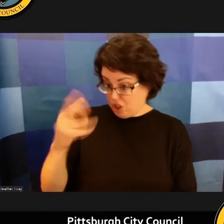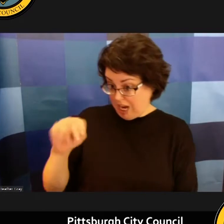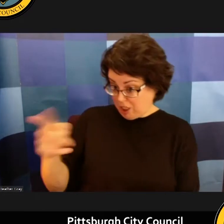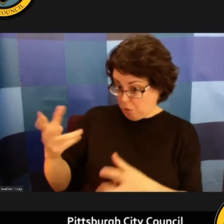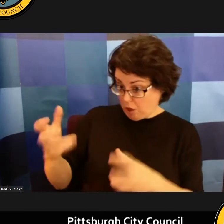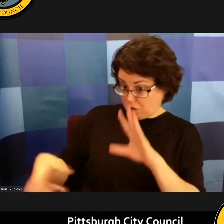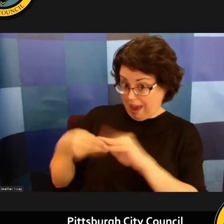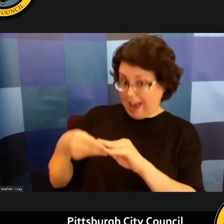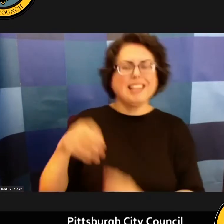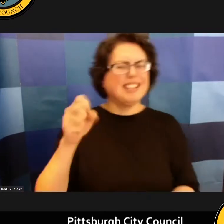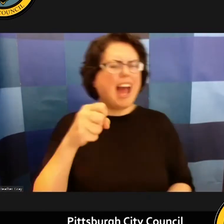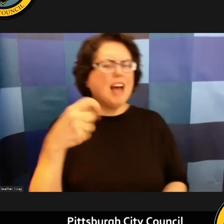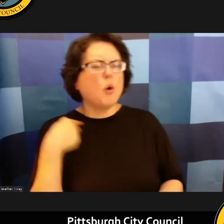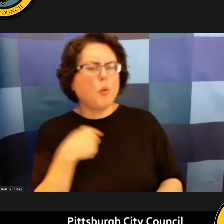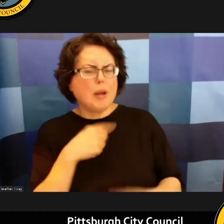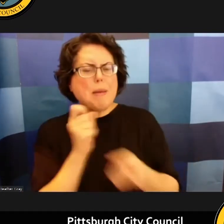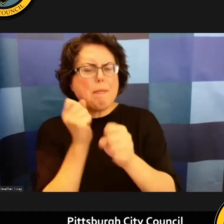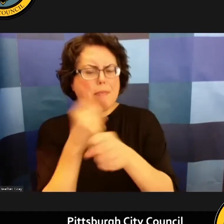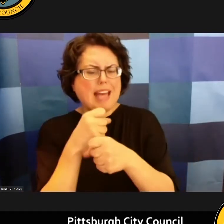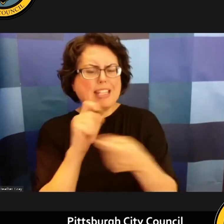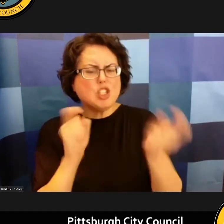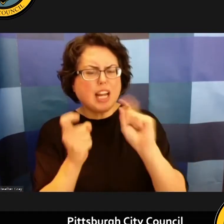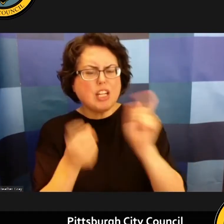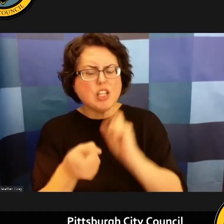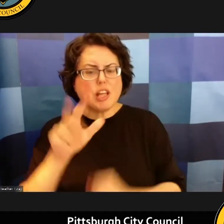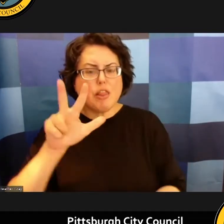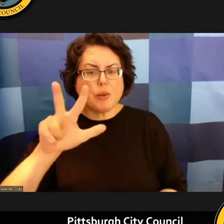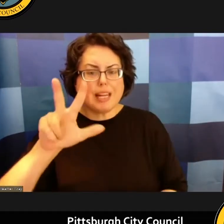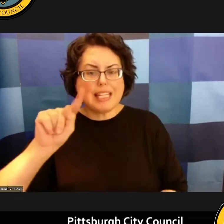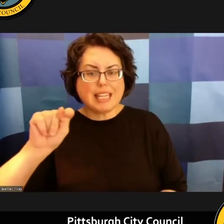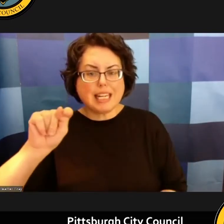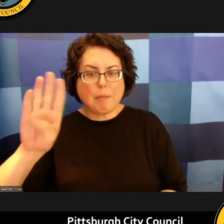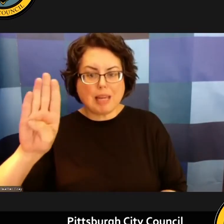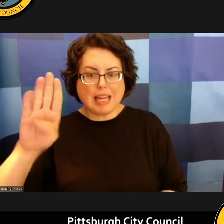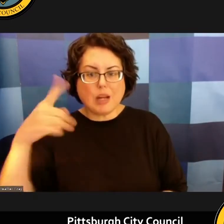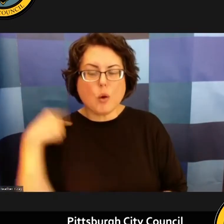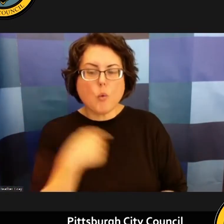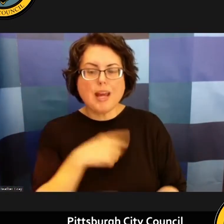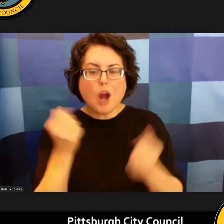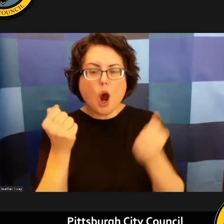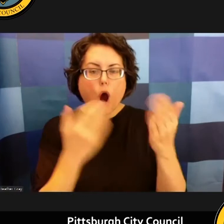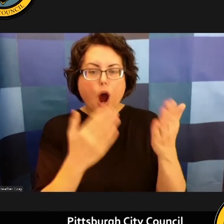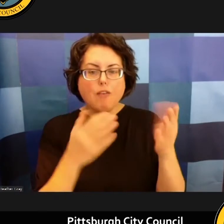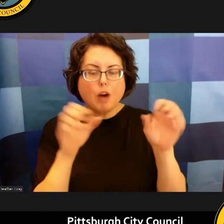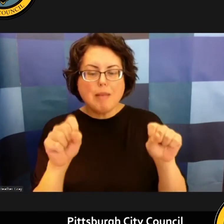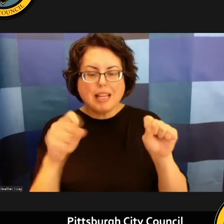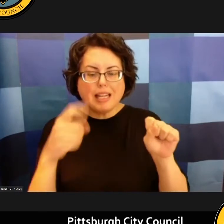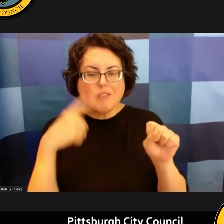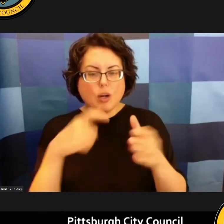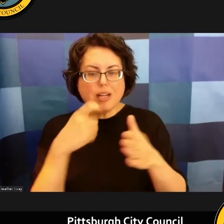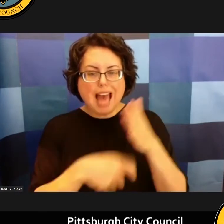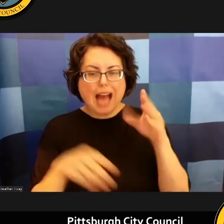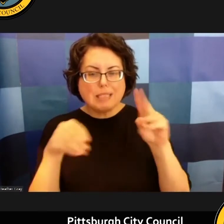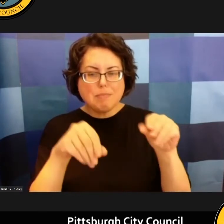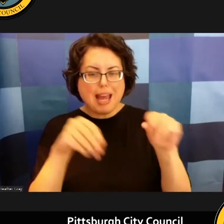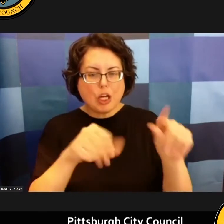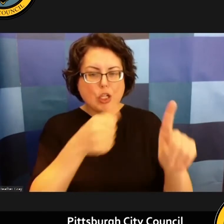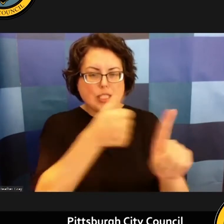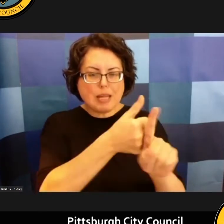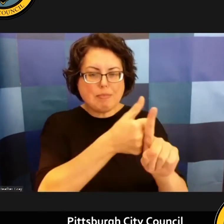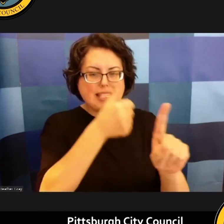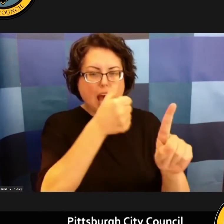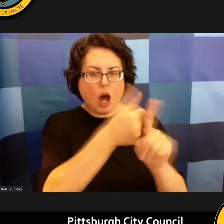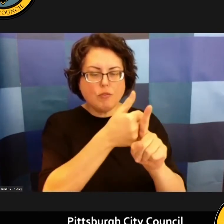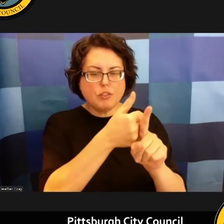did make some changes in 3tb where we now offer the ability of taxpayers themselves to secure their own